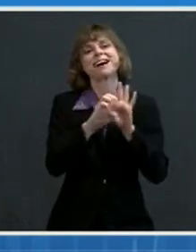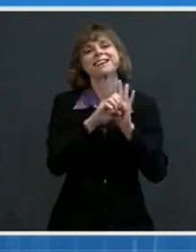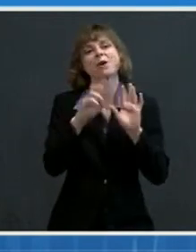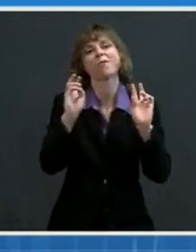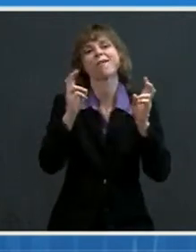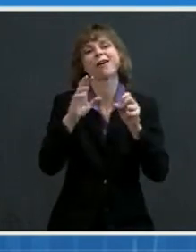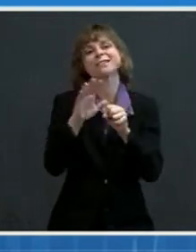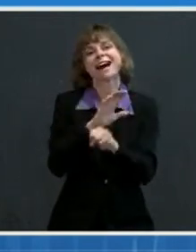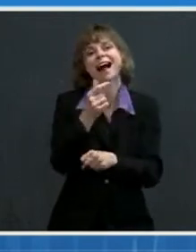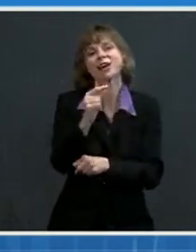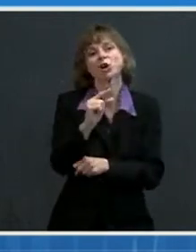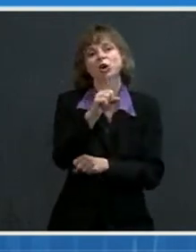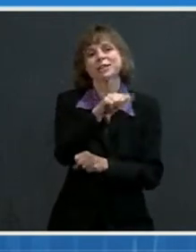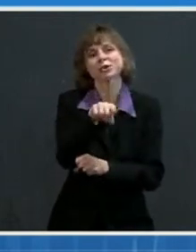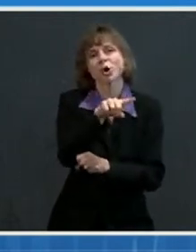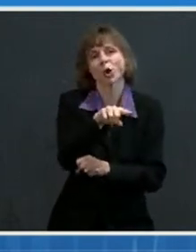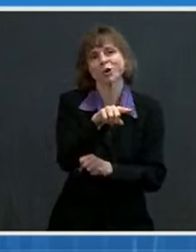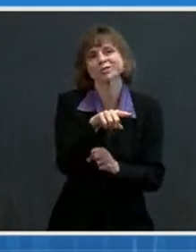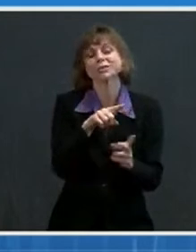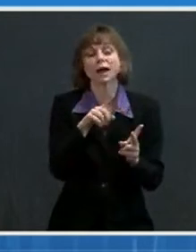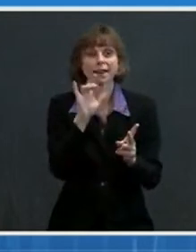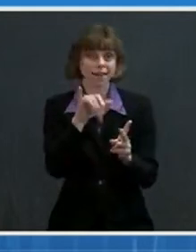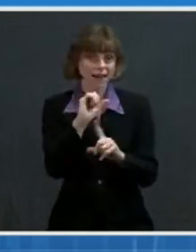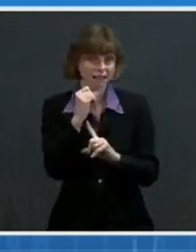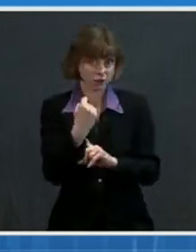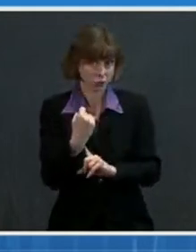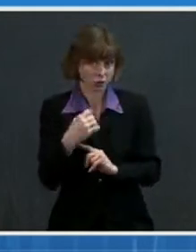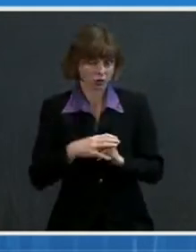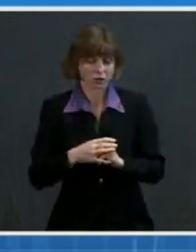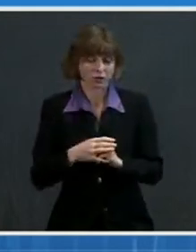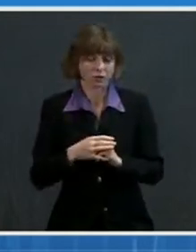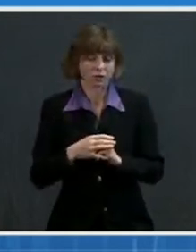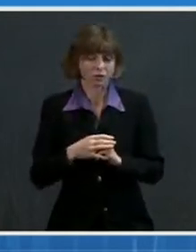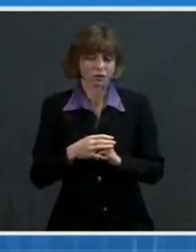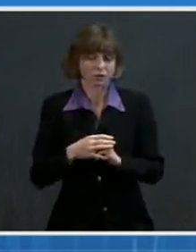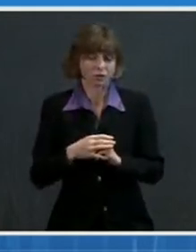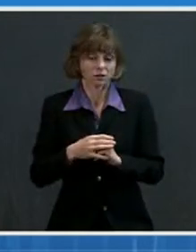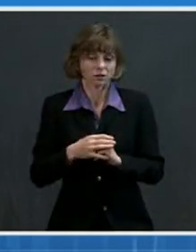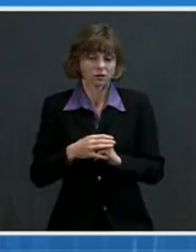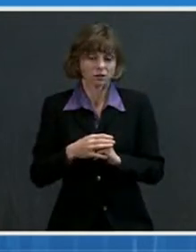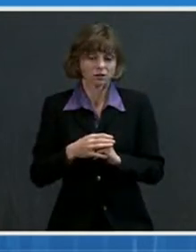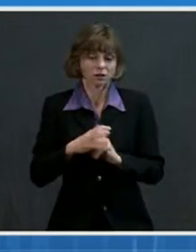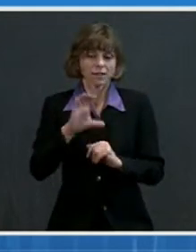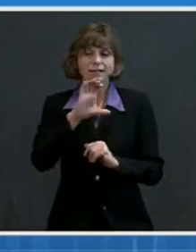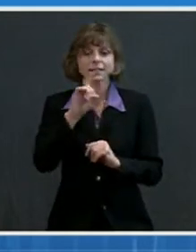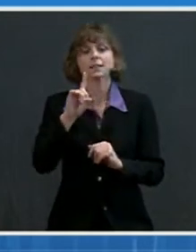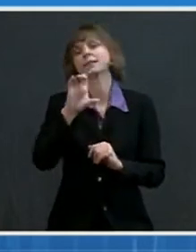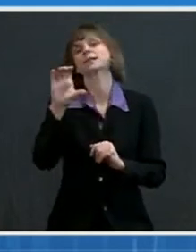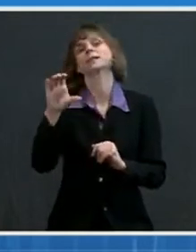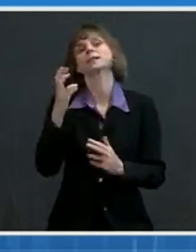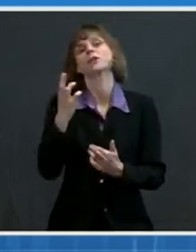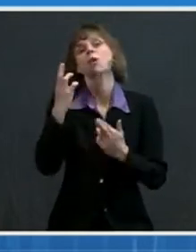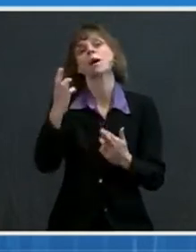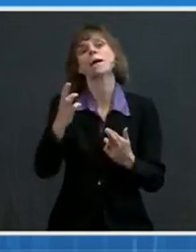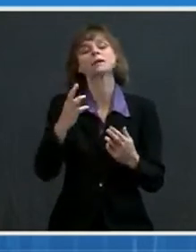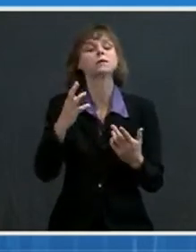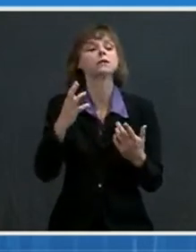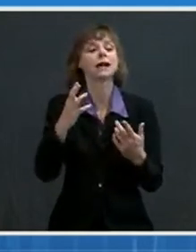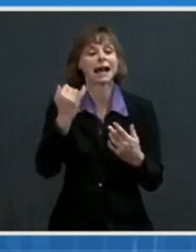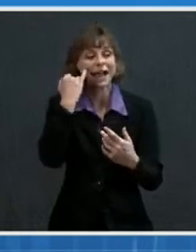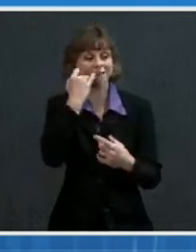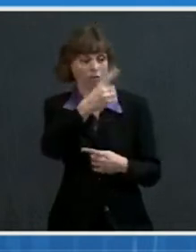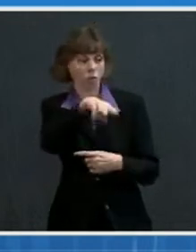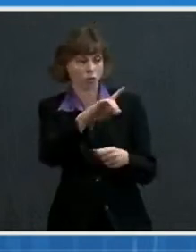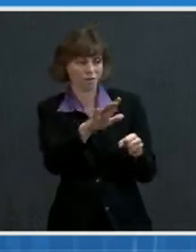In this scenario, CDC recommends that fully vaccinated people can visit with other fully vaccinated